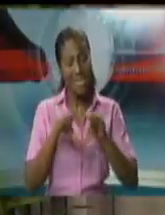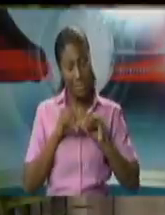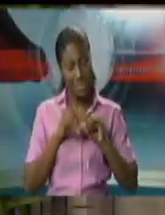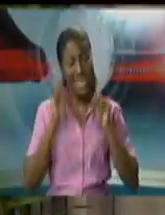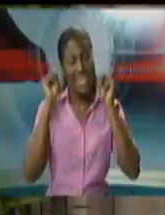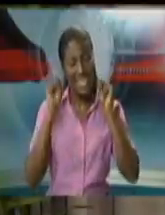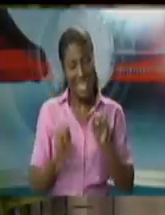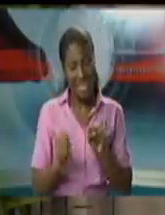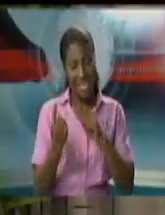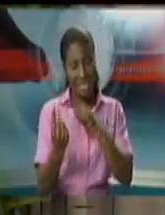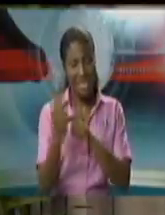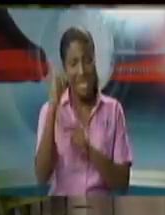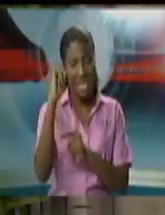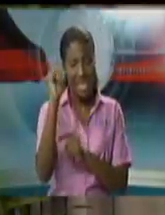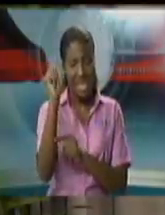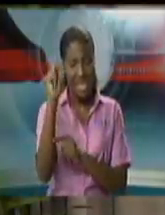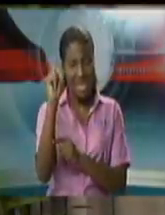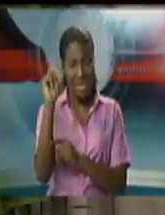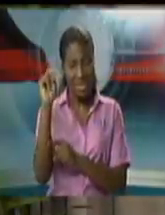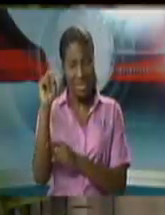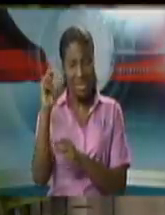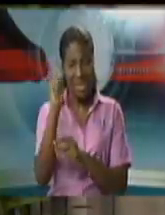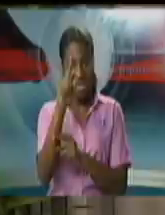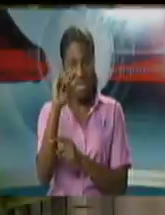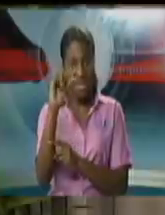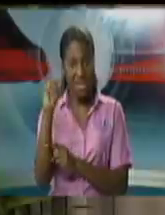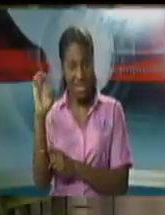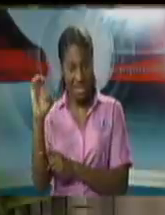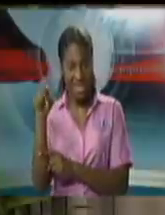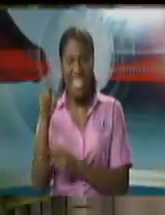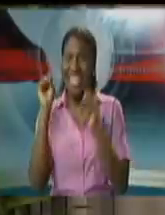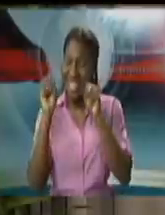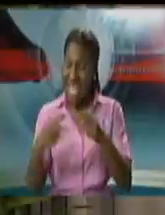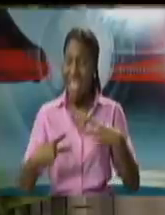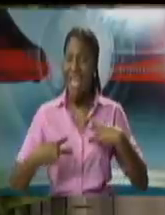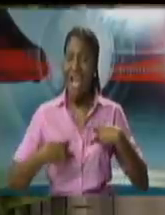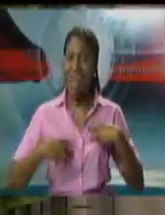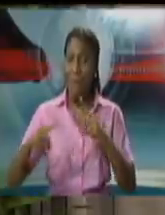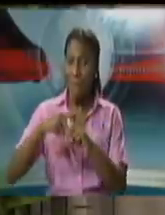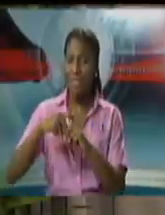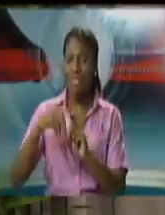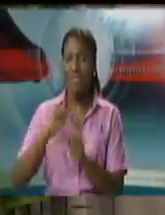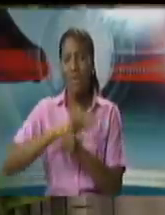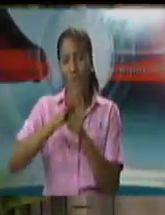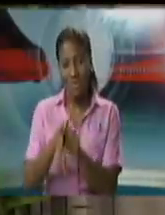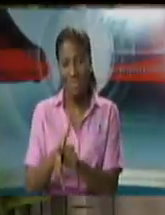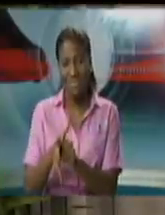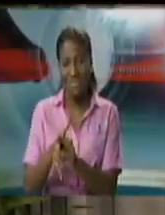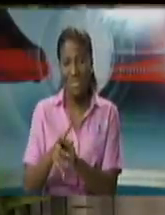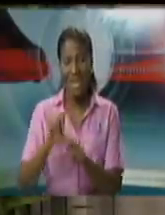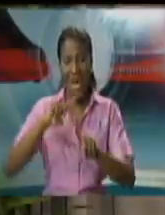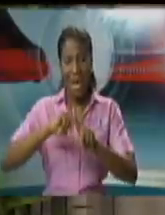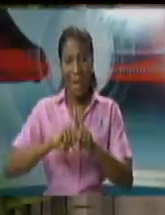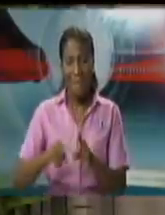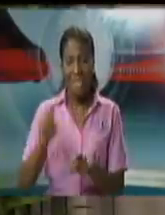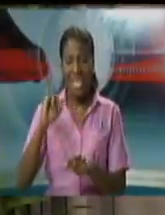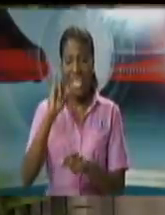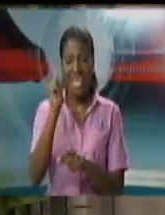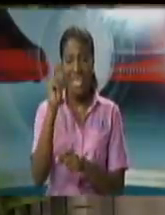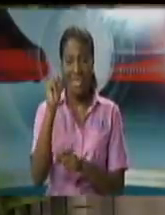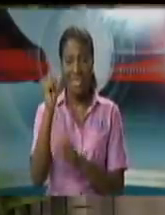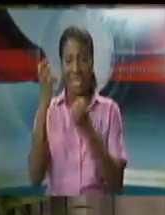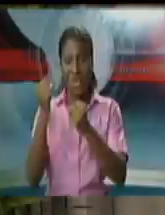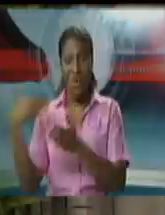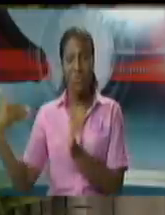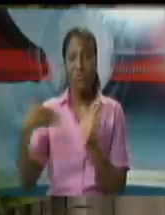In fact, when we reviewed the audio tapes of interviews by Mr. Ramdean and by his client, there was an